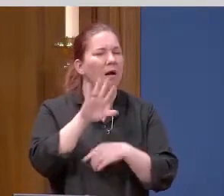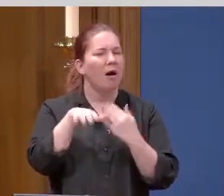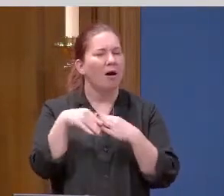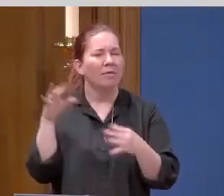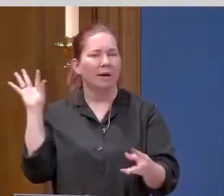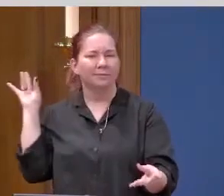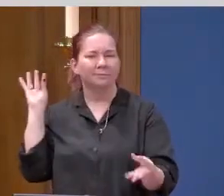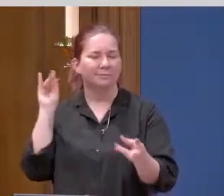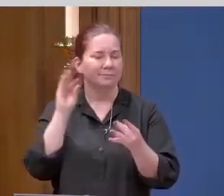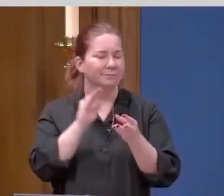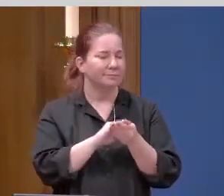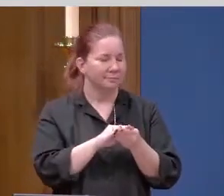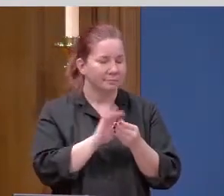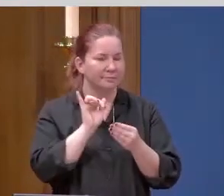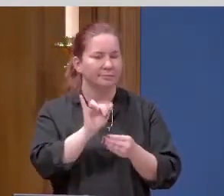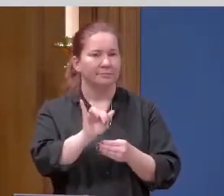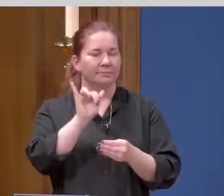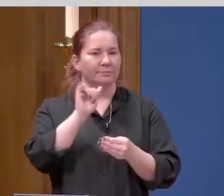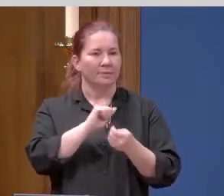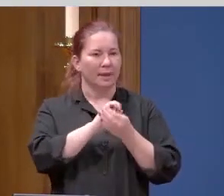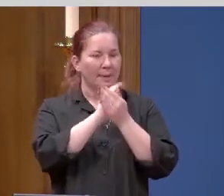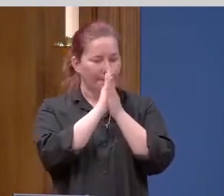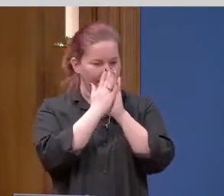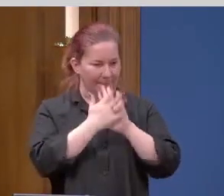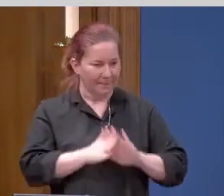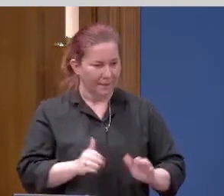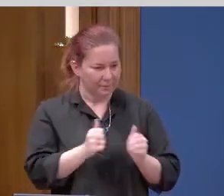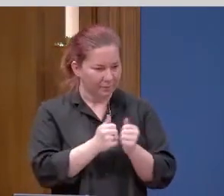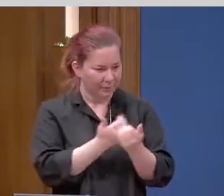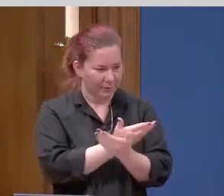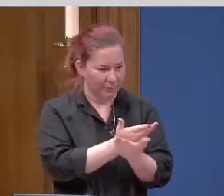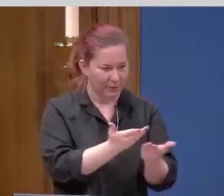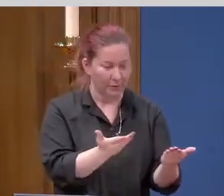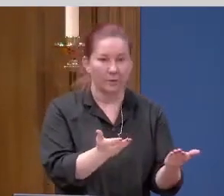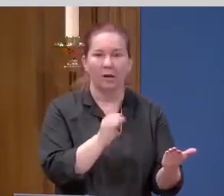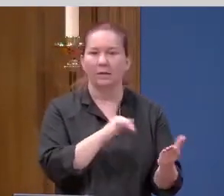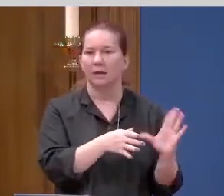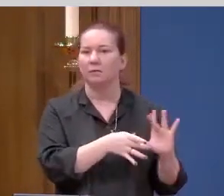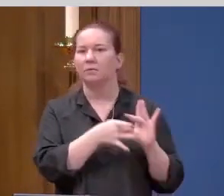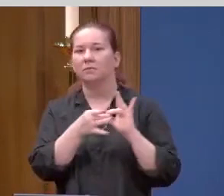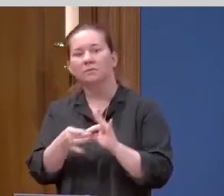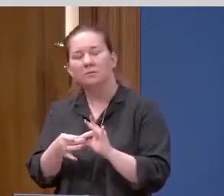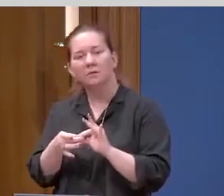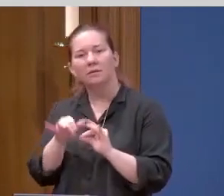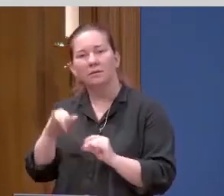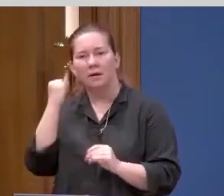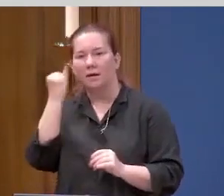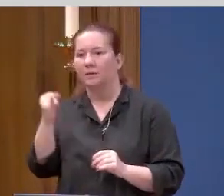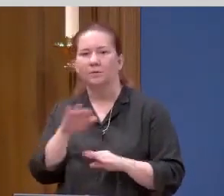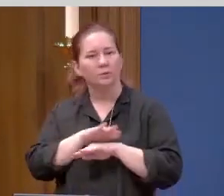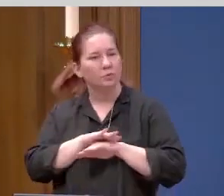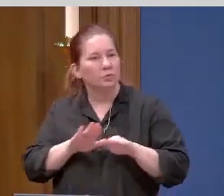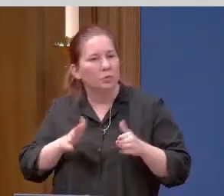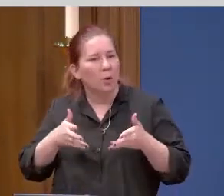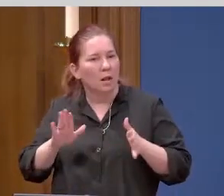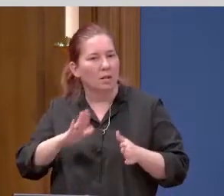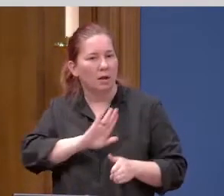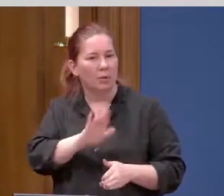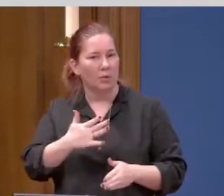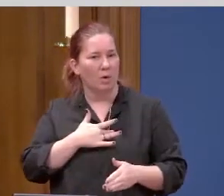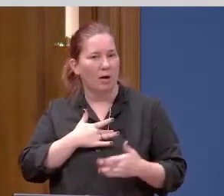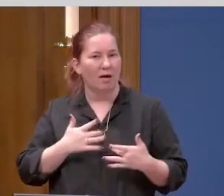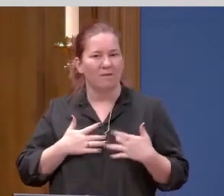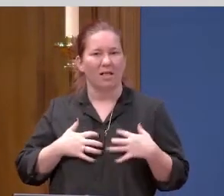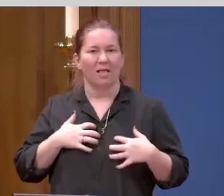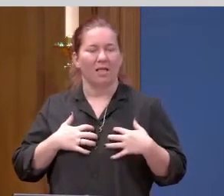echoes in their minds. Peace be with you is connected with this idea. Do not let your hearts be troubled.